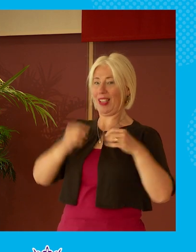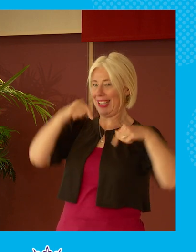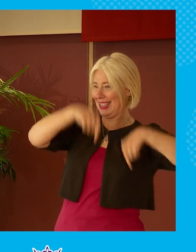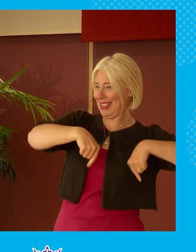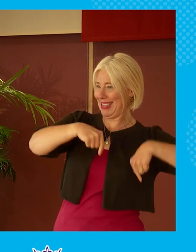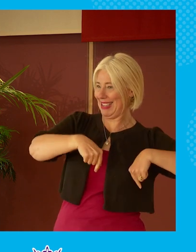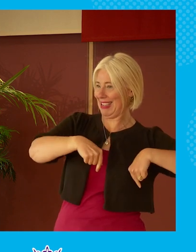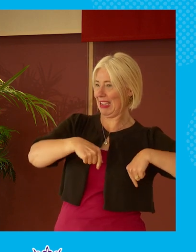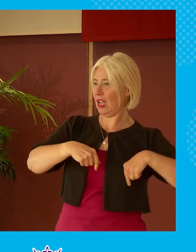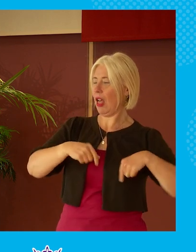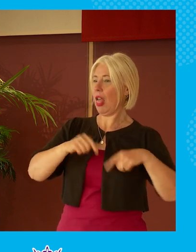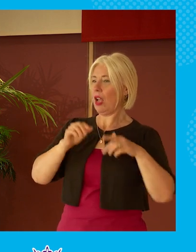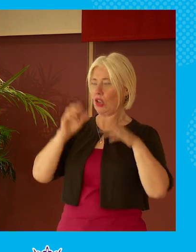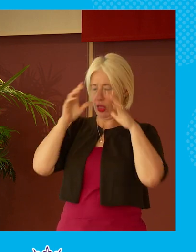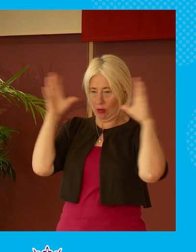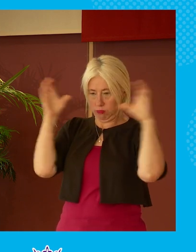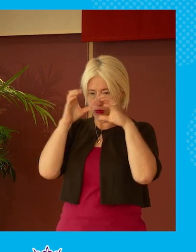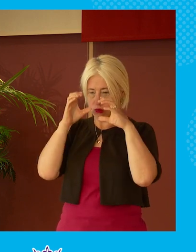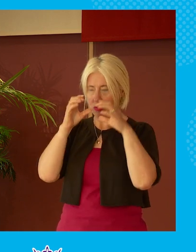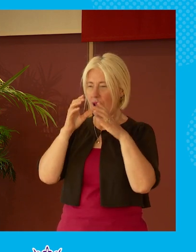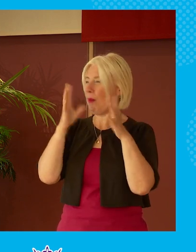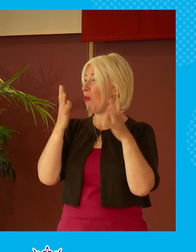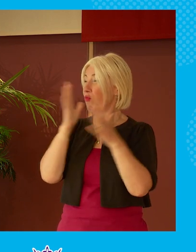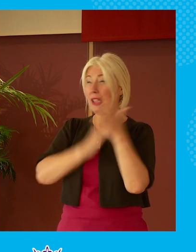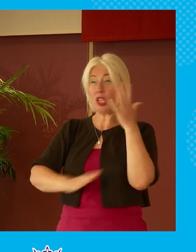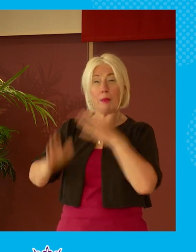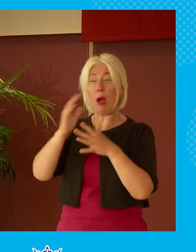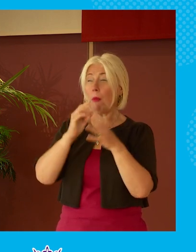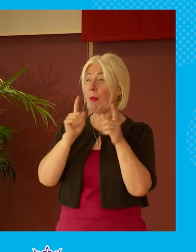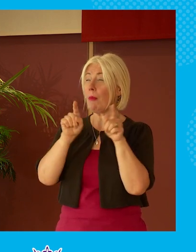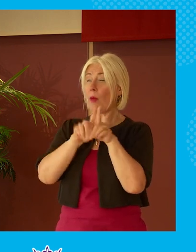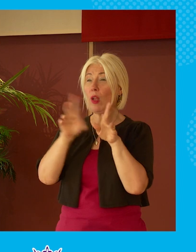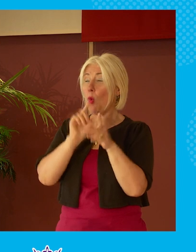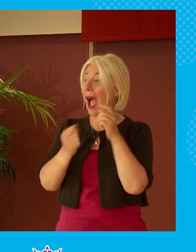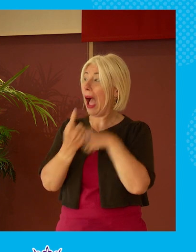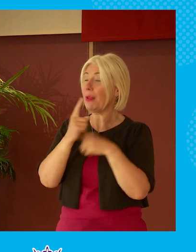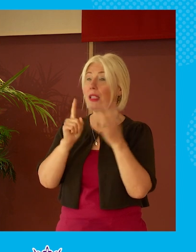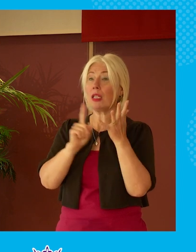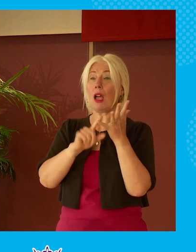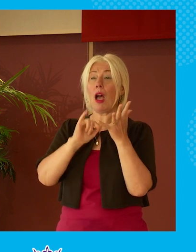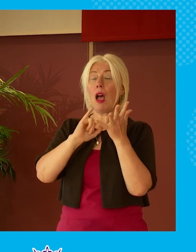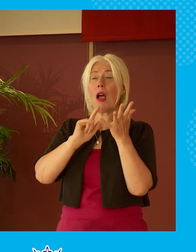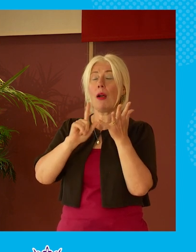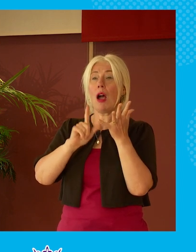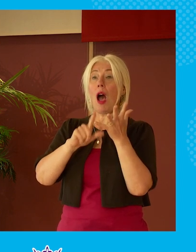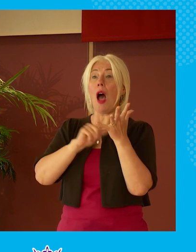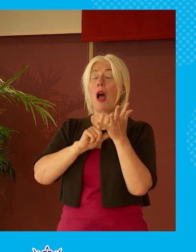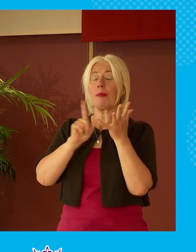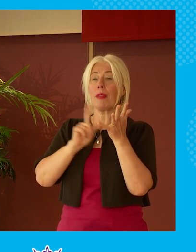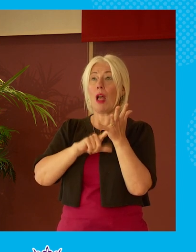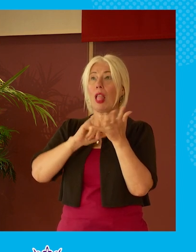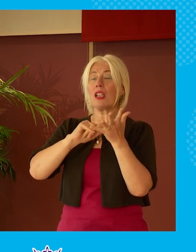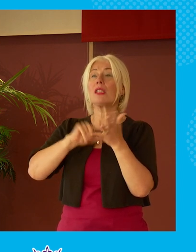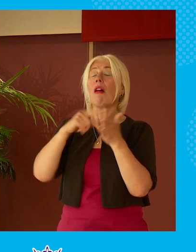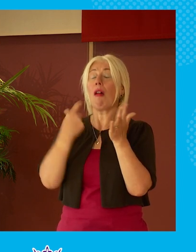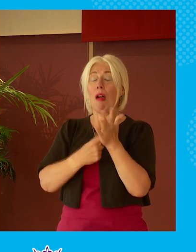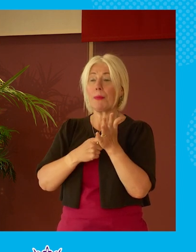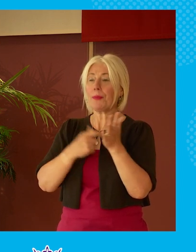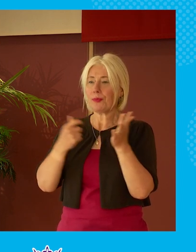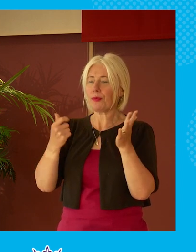we've just sort of ulsterized politics everywhere else and everywhere else has become um kind of extreme and binary and unfortunately